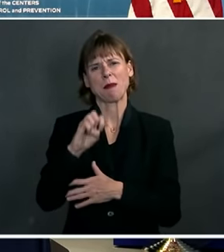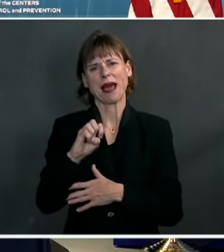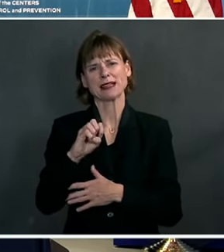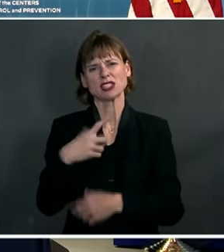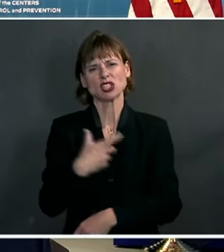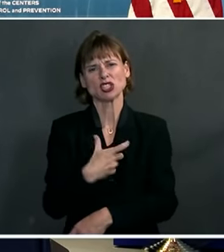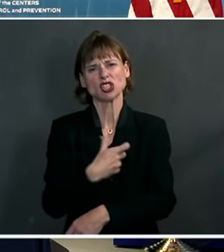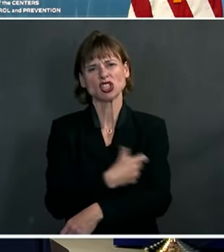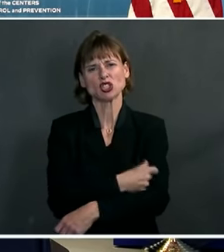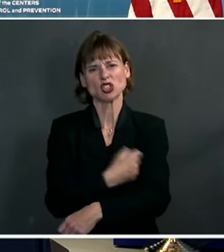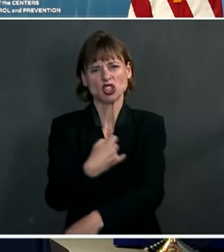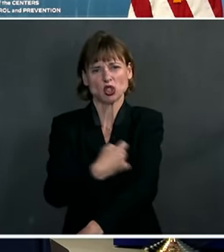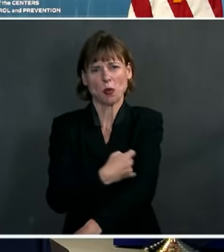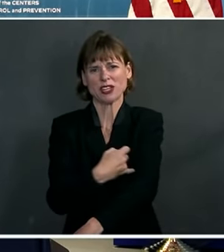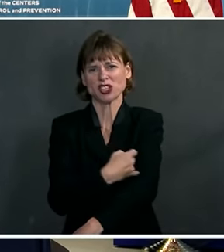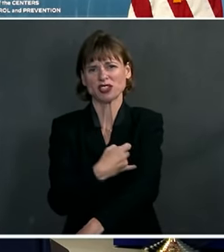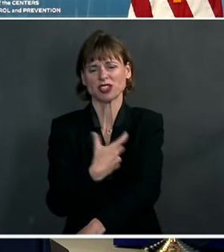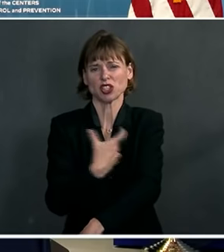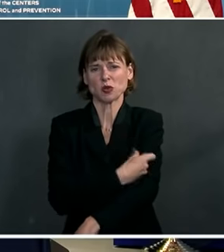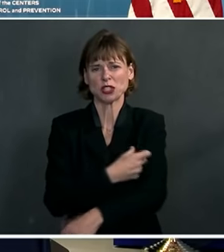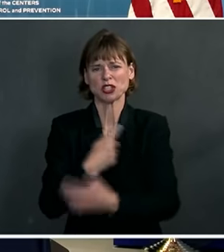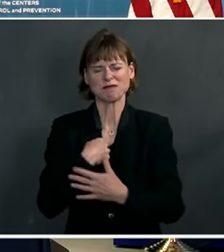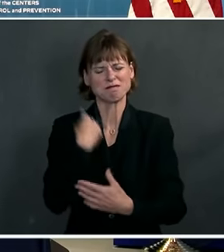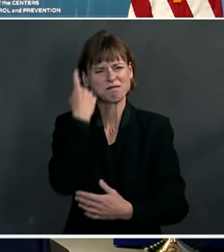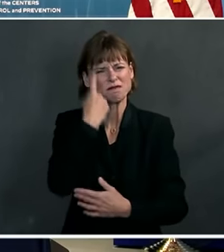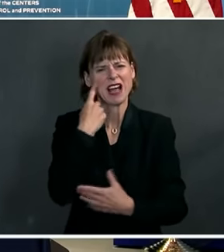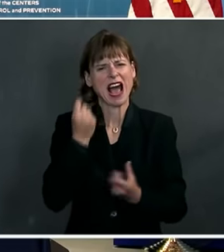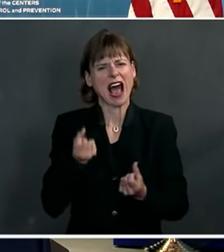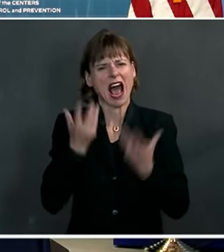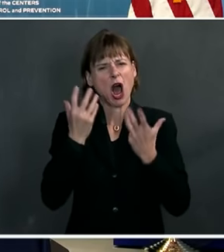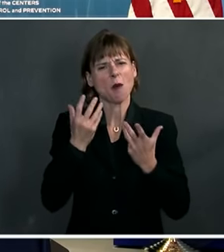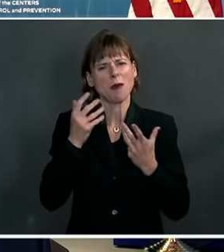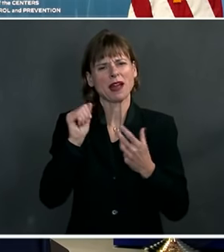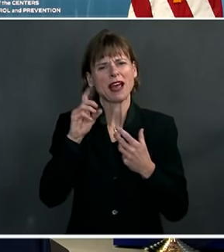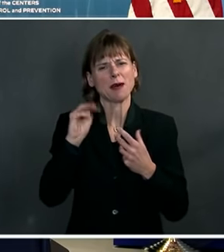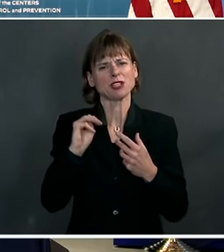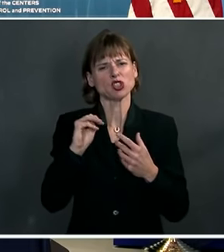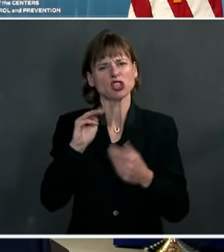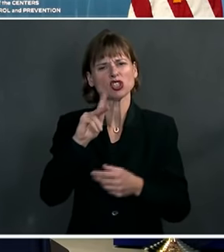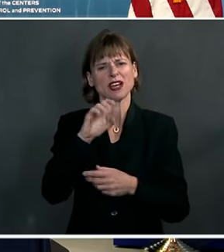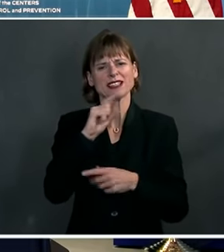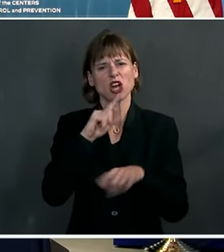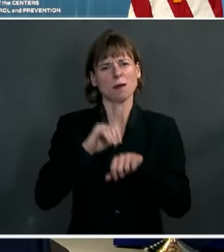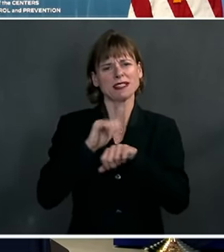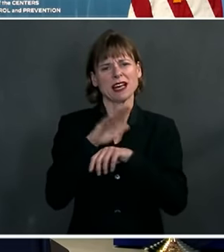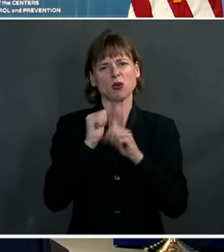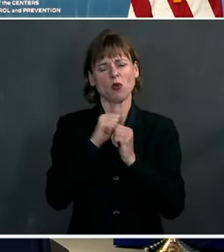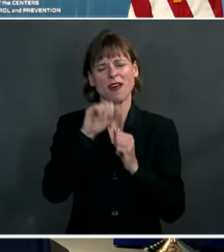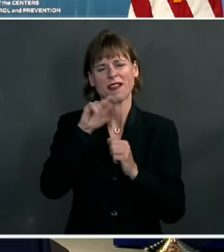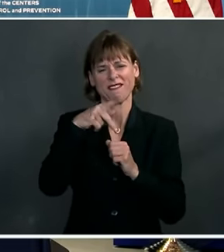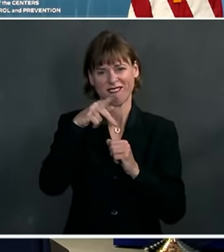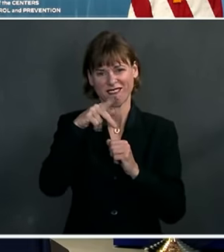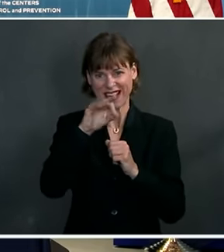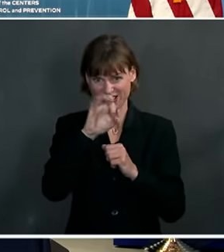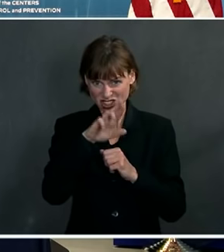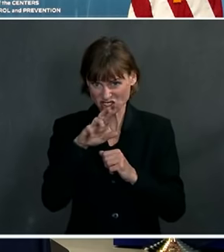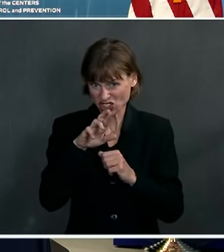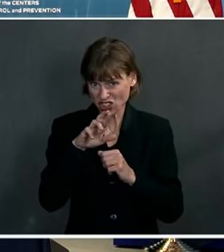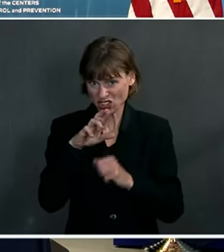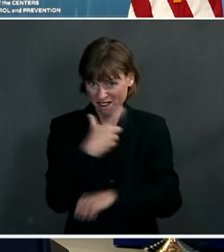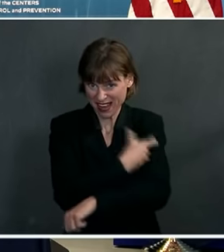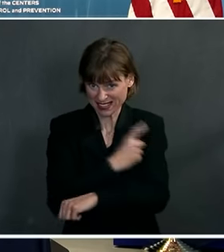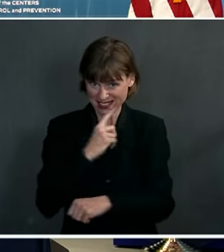wondering what percentage of the administration kits now are being sent out with the Pfizer vaccine contain those specialized